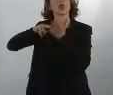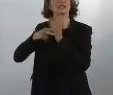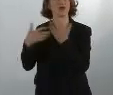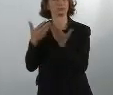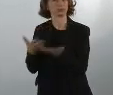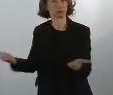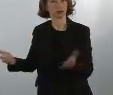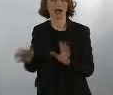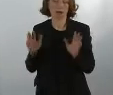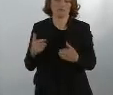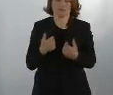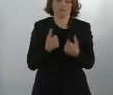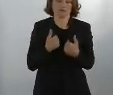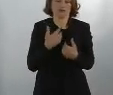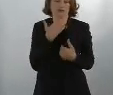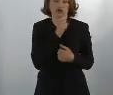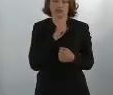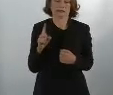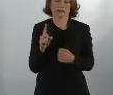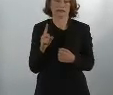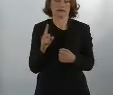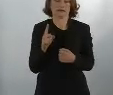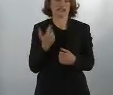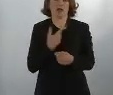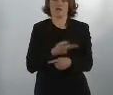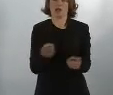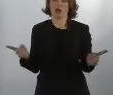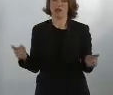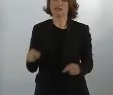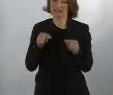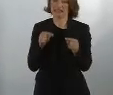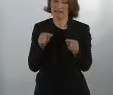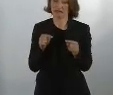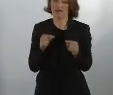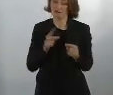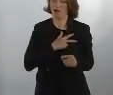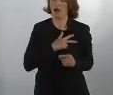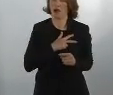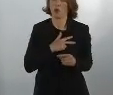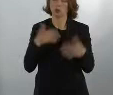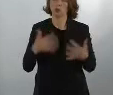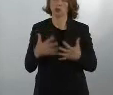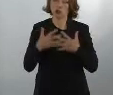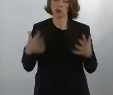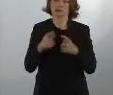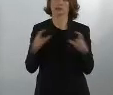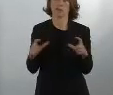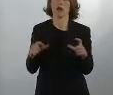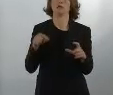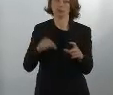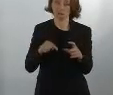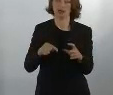So she will submit a proposal on the common European asylum system.